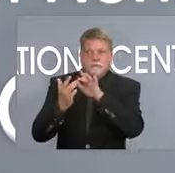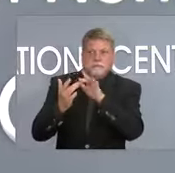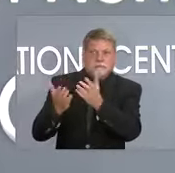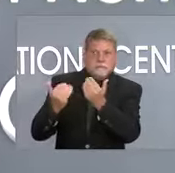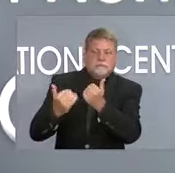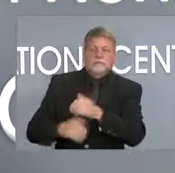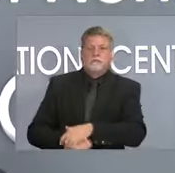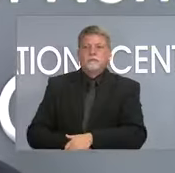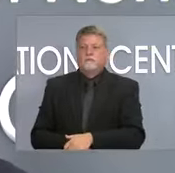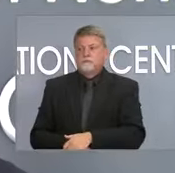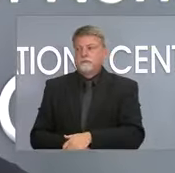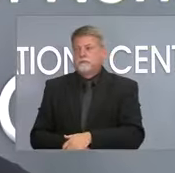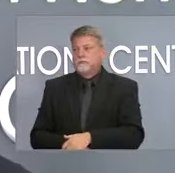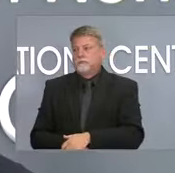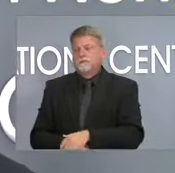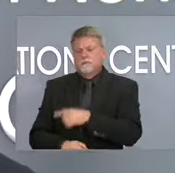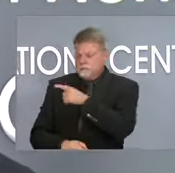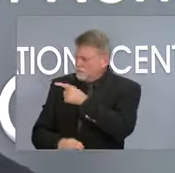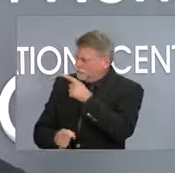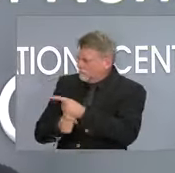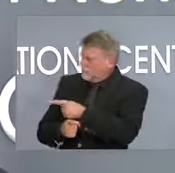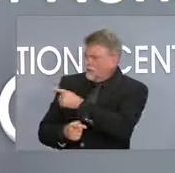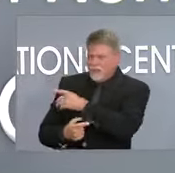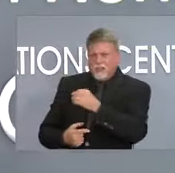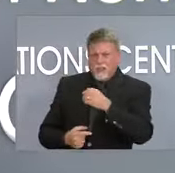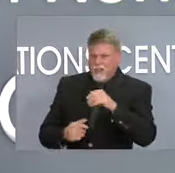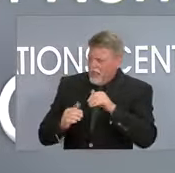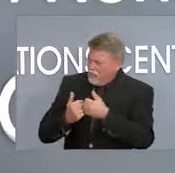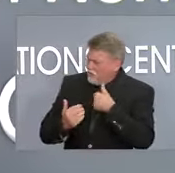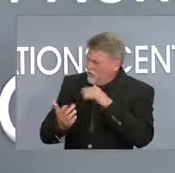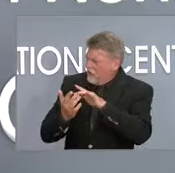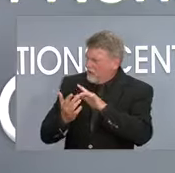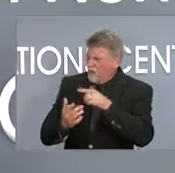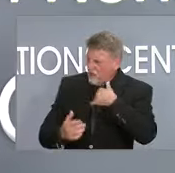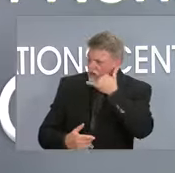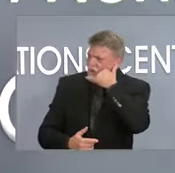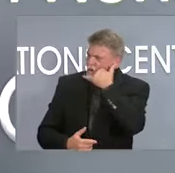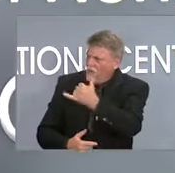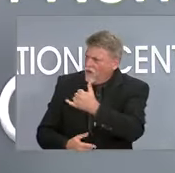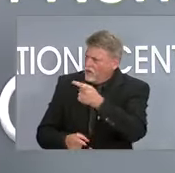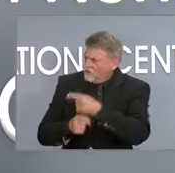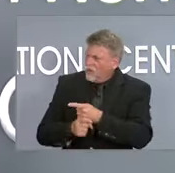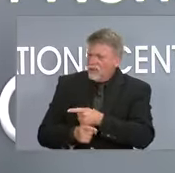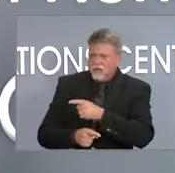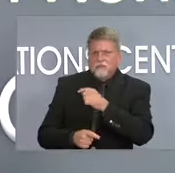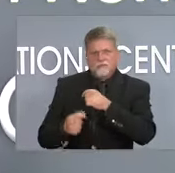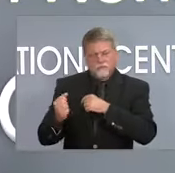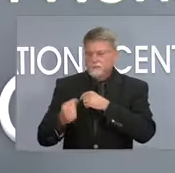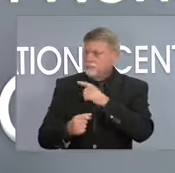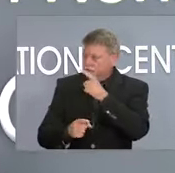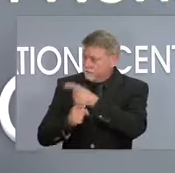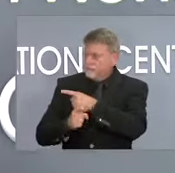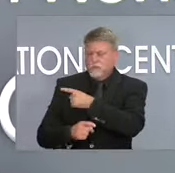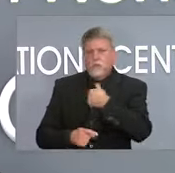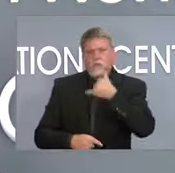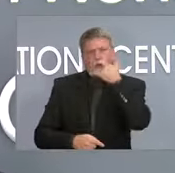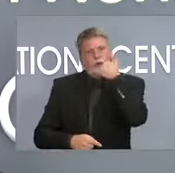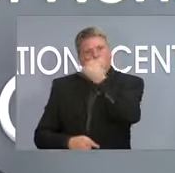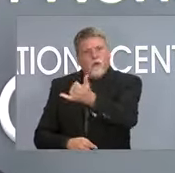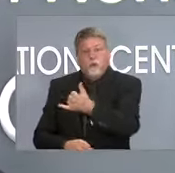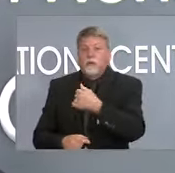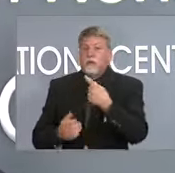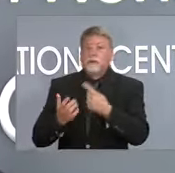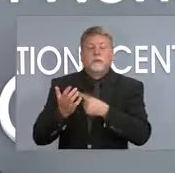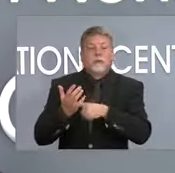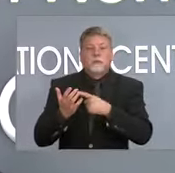And actually we're contacting and calling people if we see that they have not gotten a second one. Sometimes it doesn't